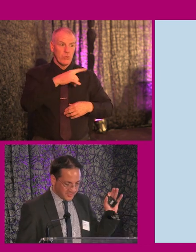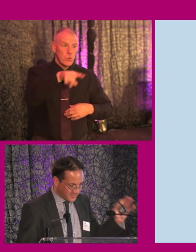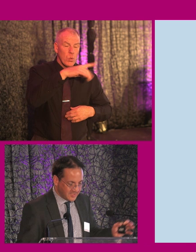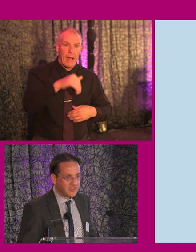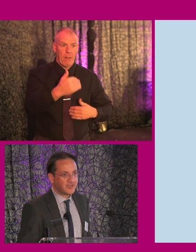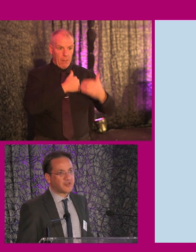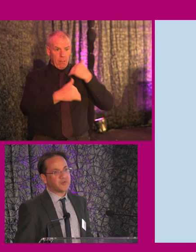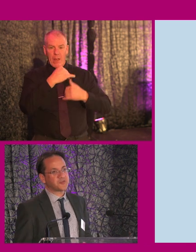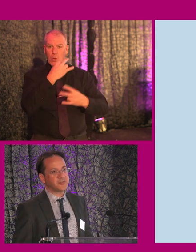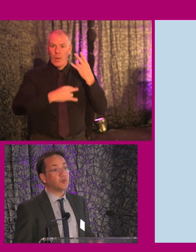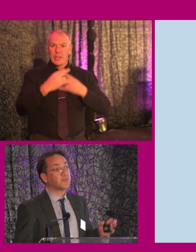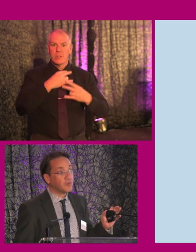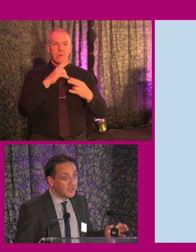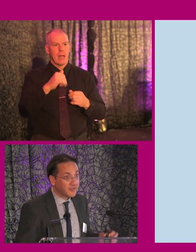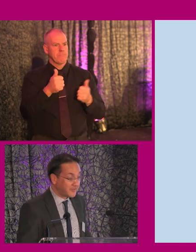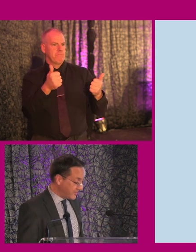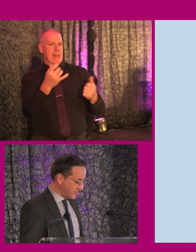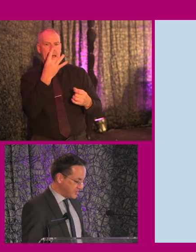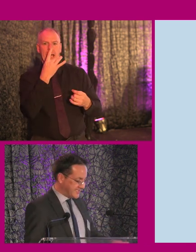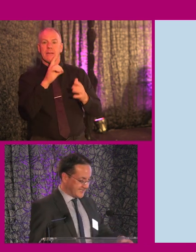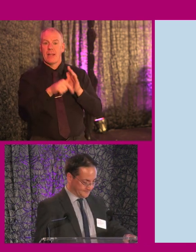questions, that'd be absolutely wonderful. Thank you very much indeed.